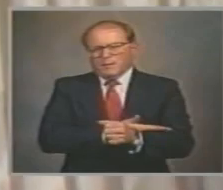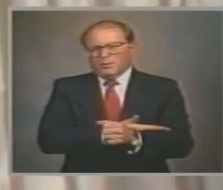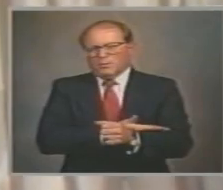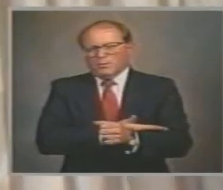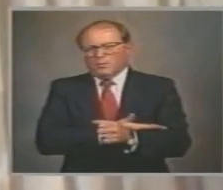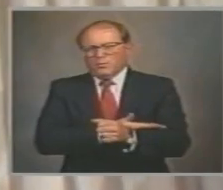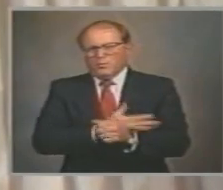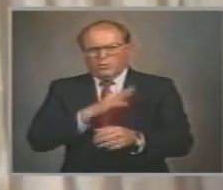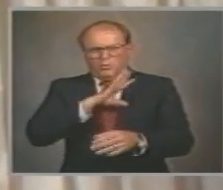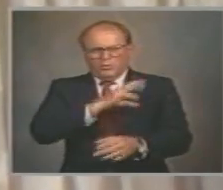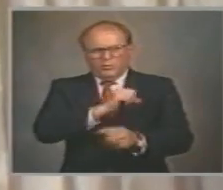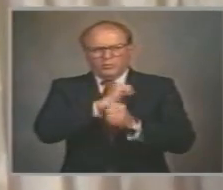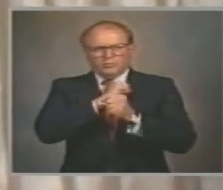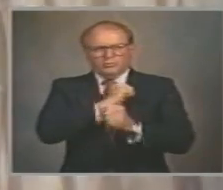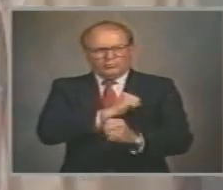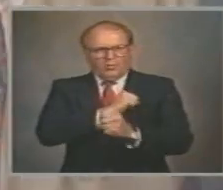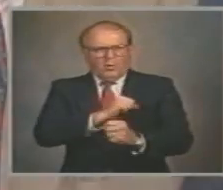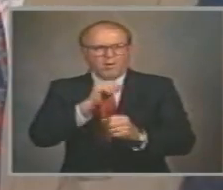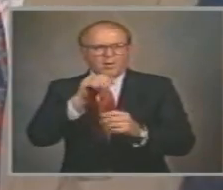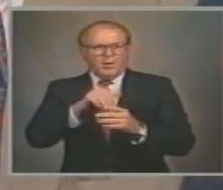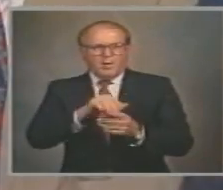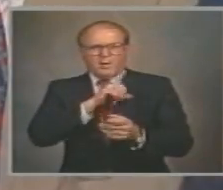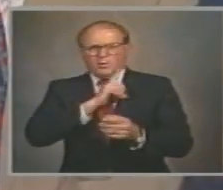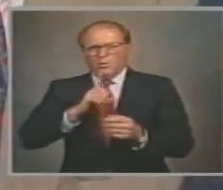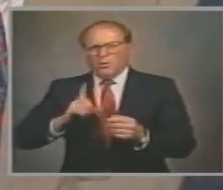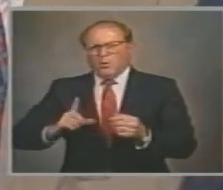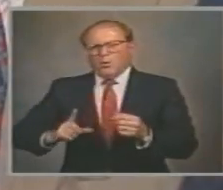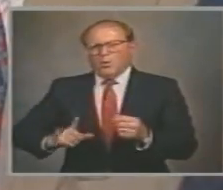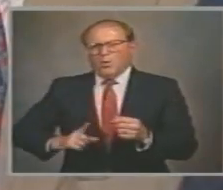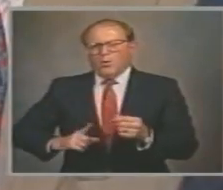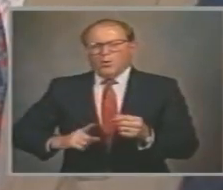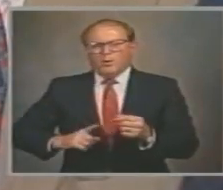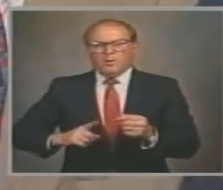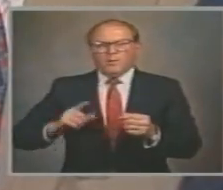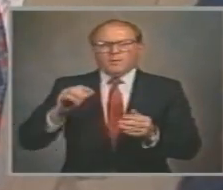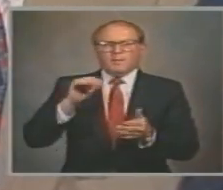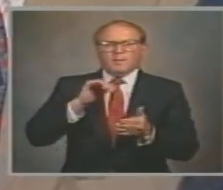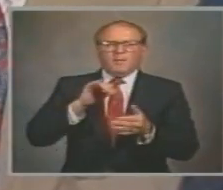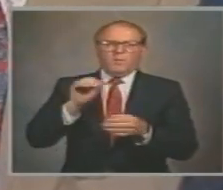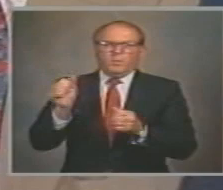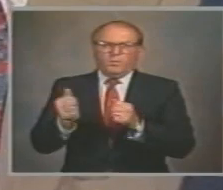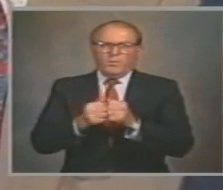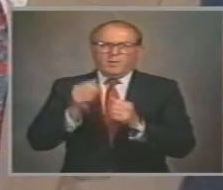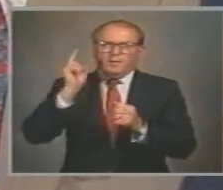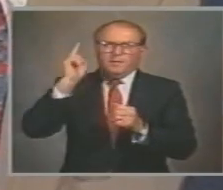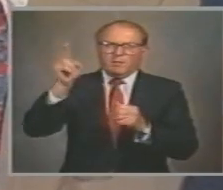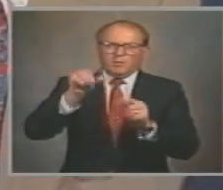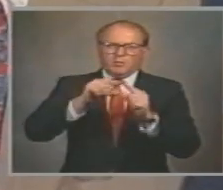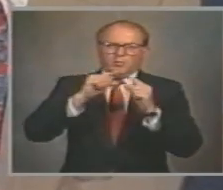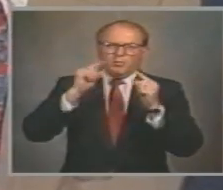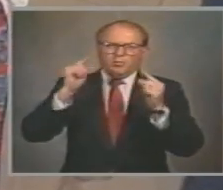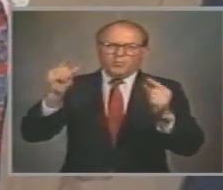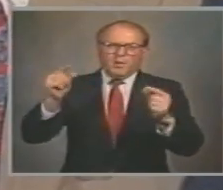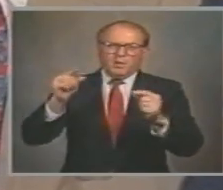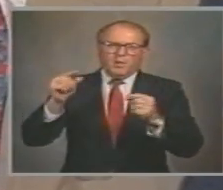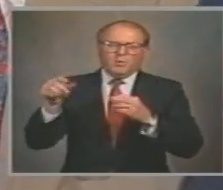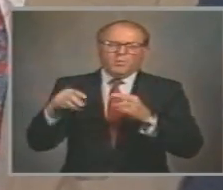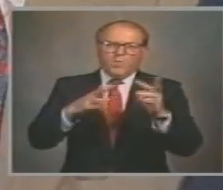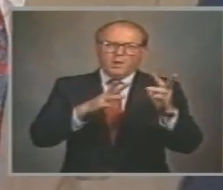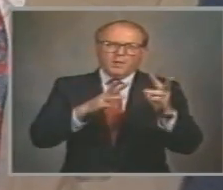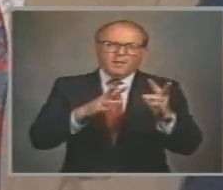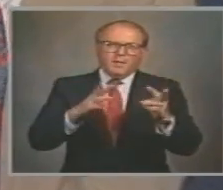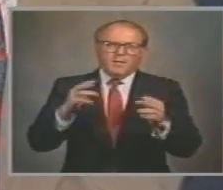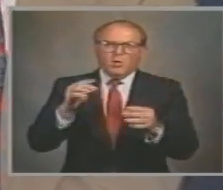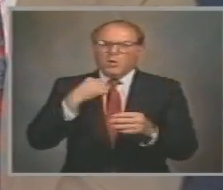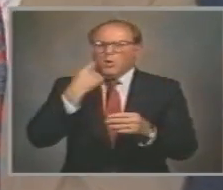Strong in the Lord of all And in his holy power Who